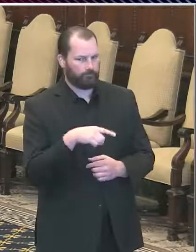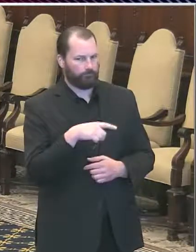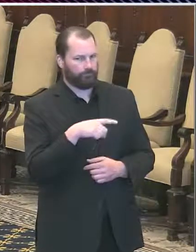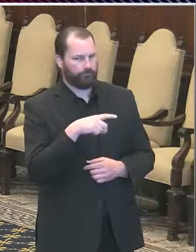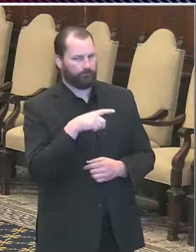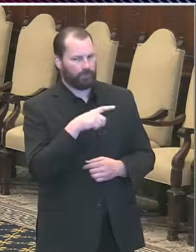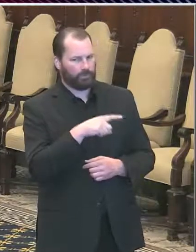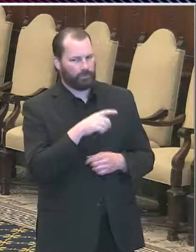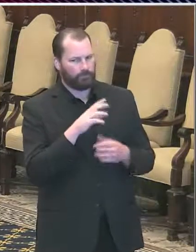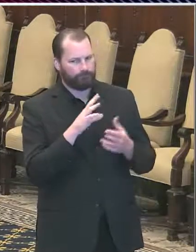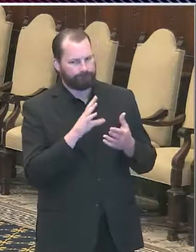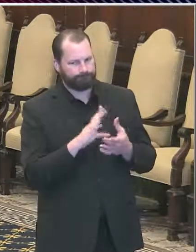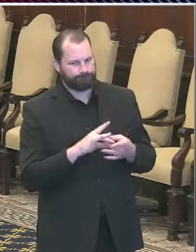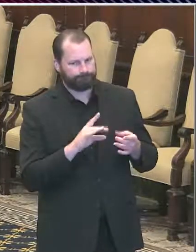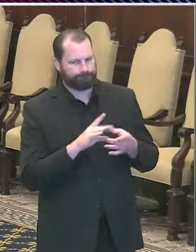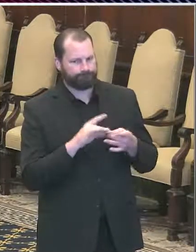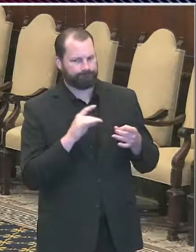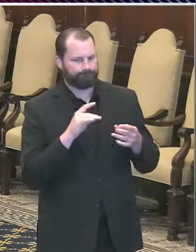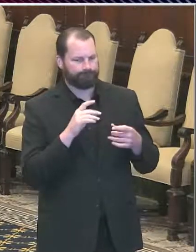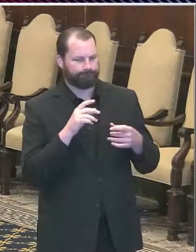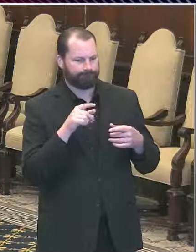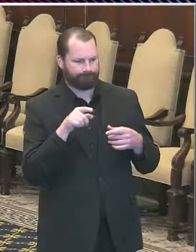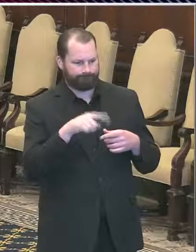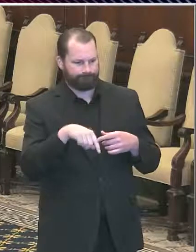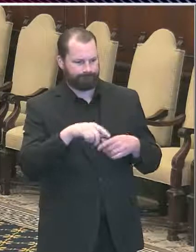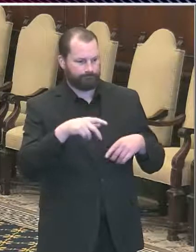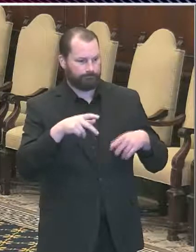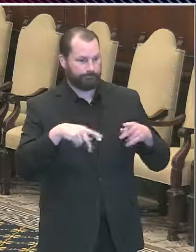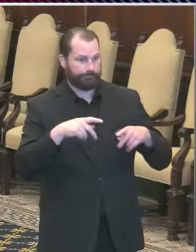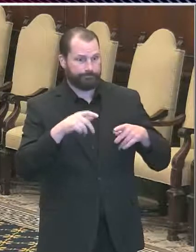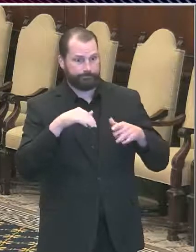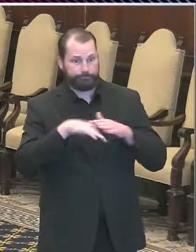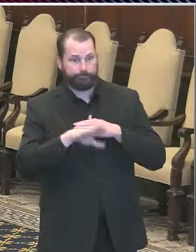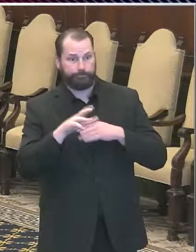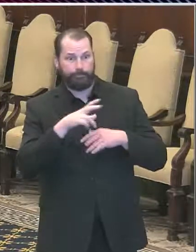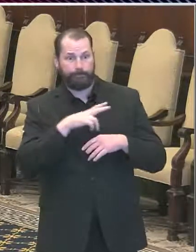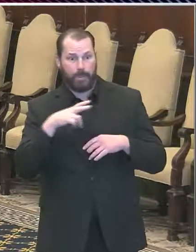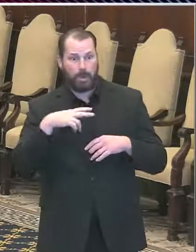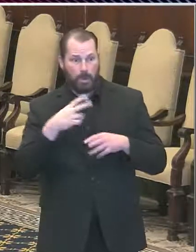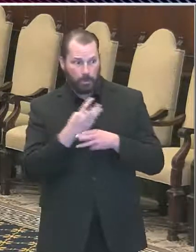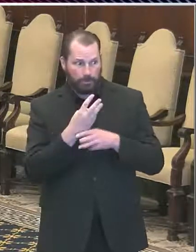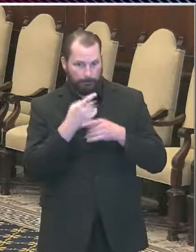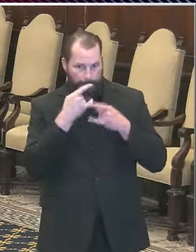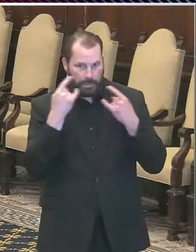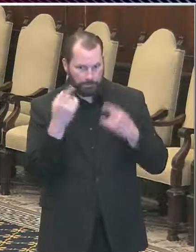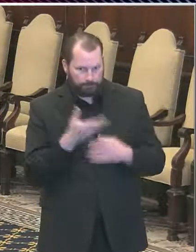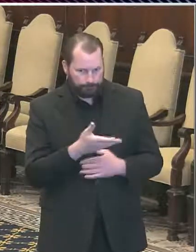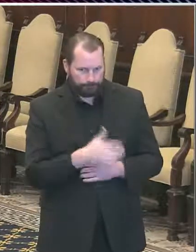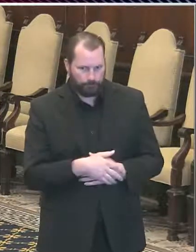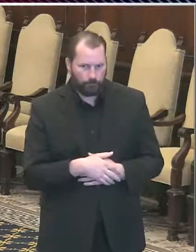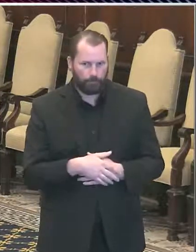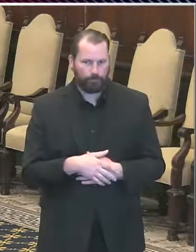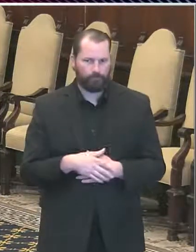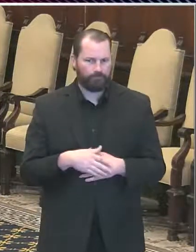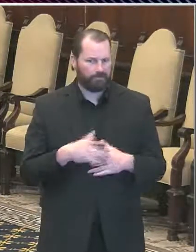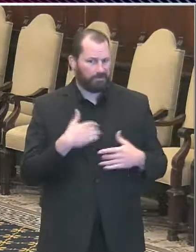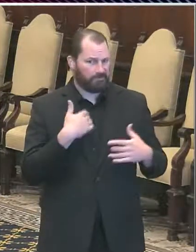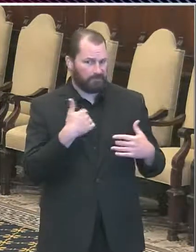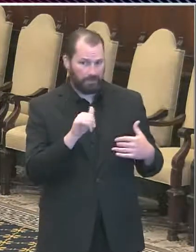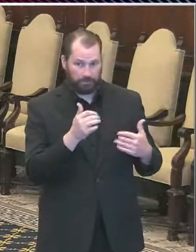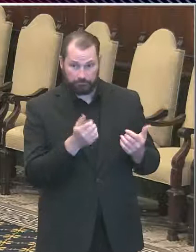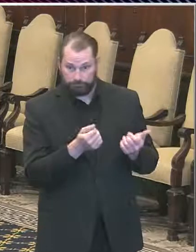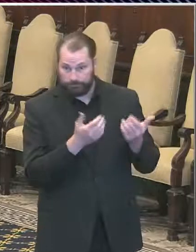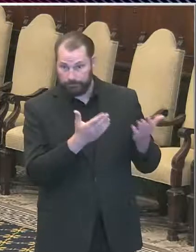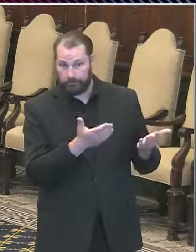i was curious if there is an official recommendation or guidelines as far as residents are outside such as using